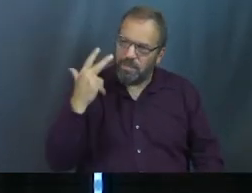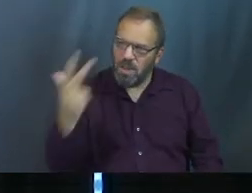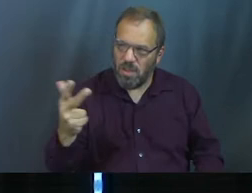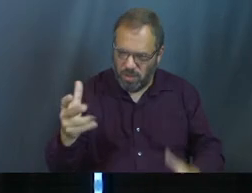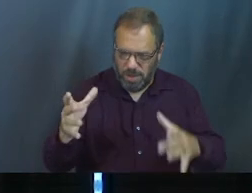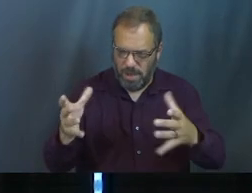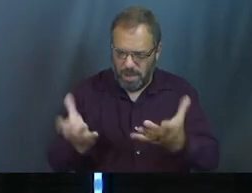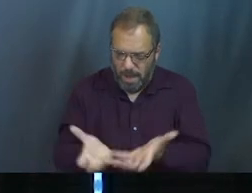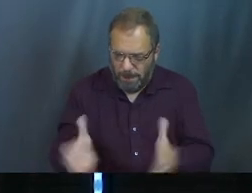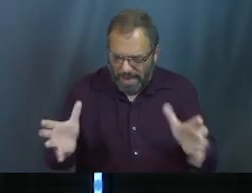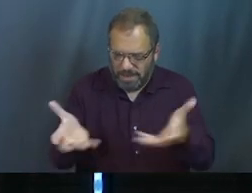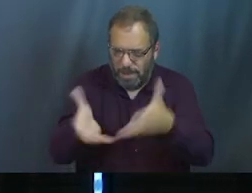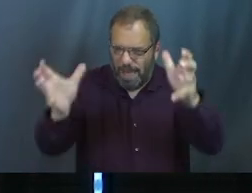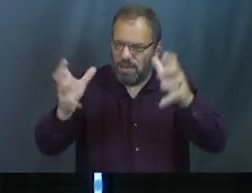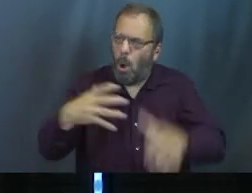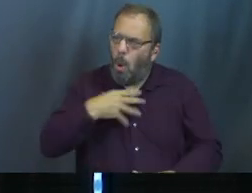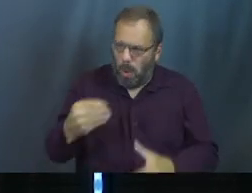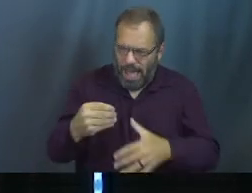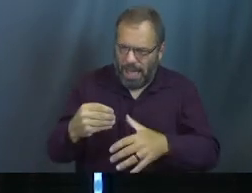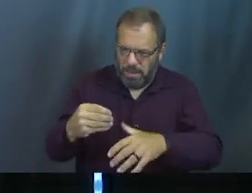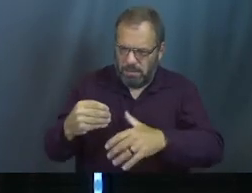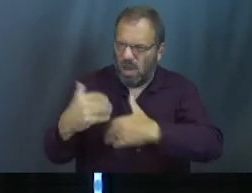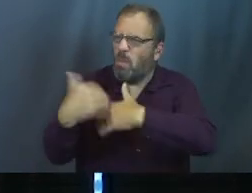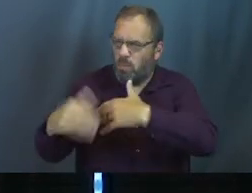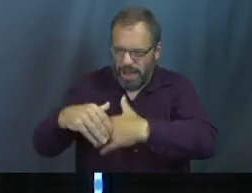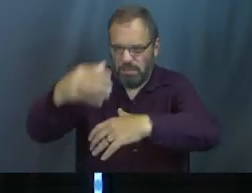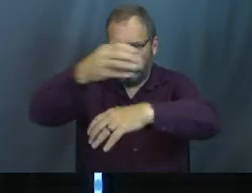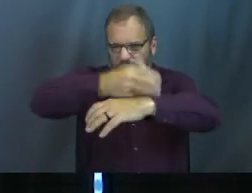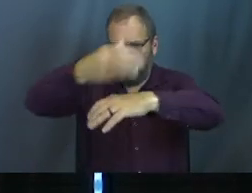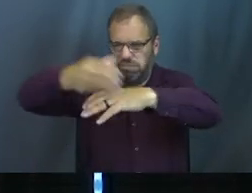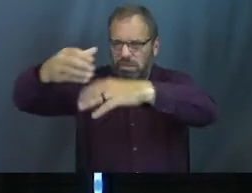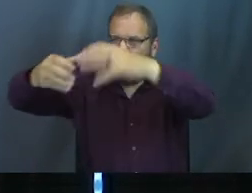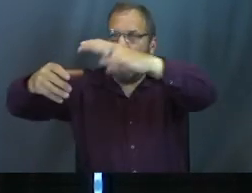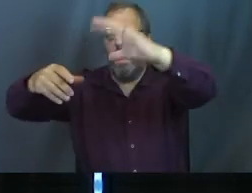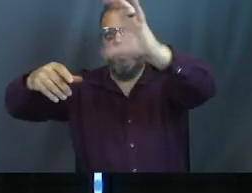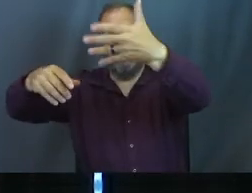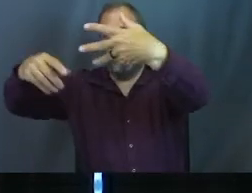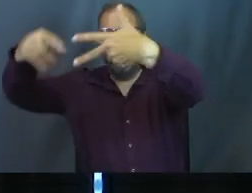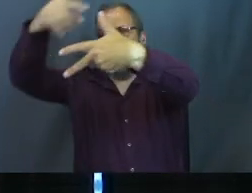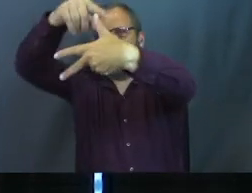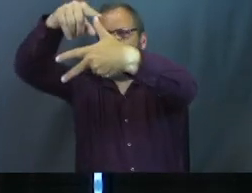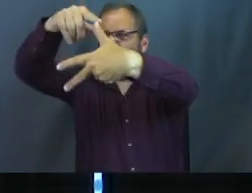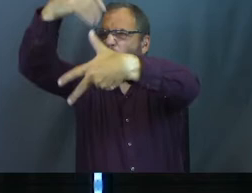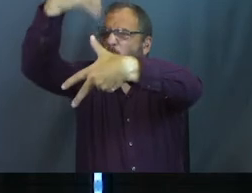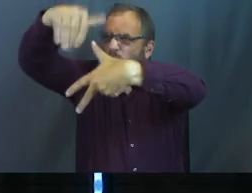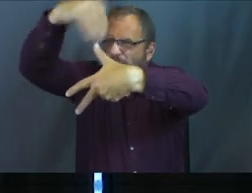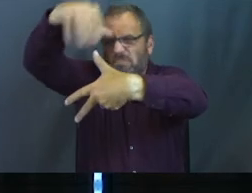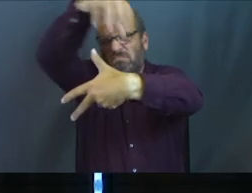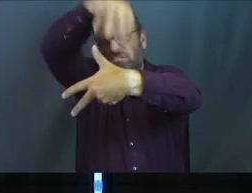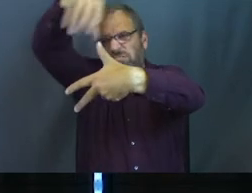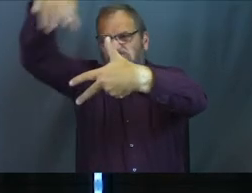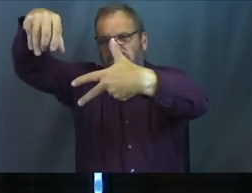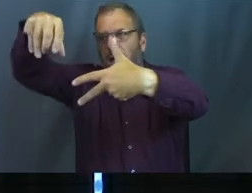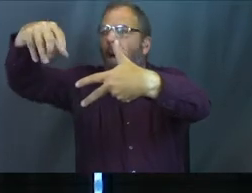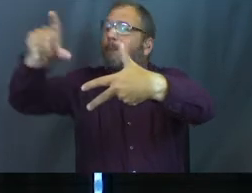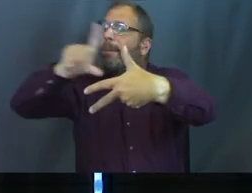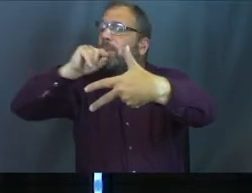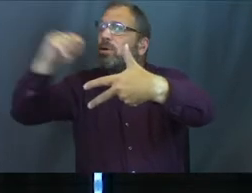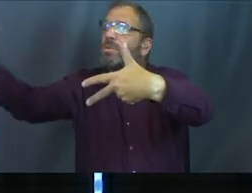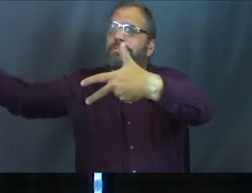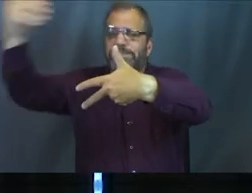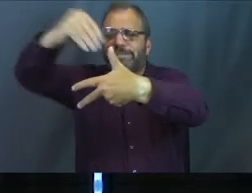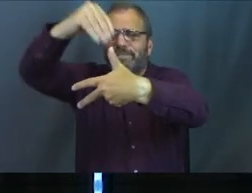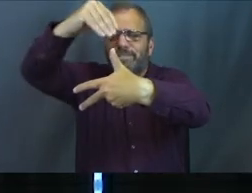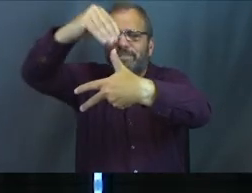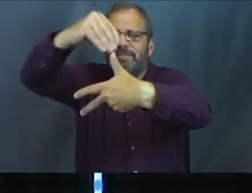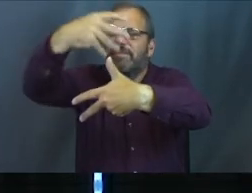three baskets of white pastries stacked on my head. The top basket contained all kinds of pastries for Pharaoh, but the birds came and ate